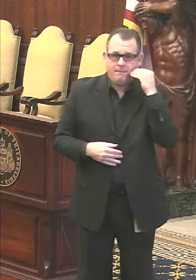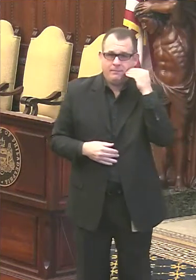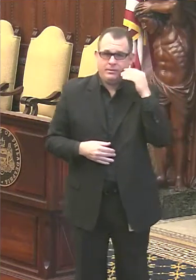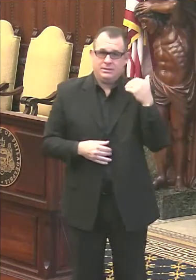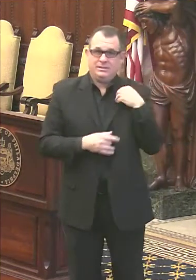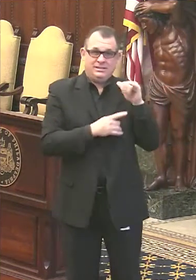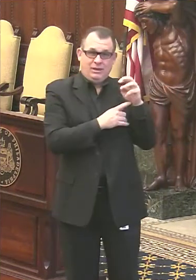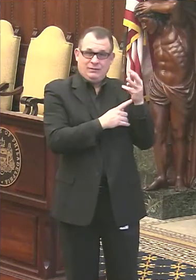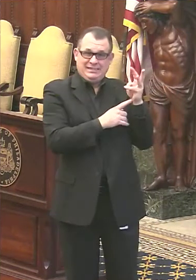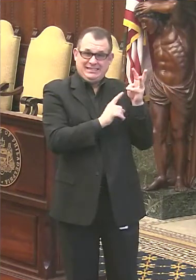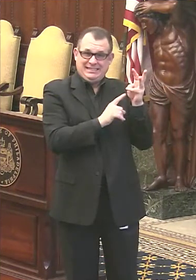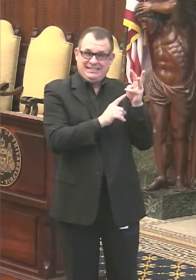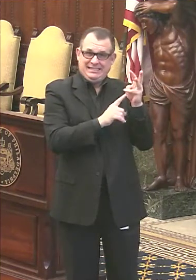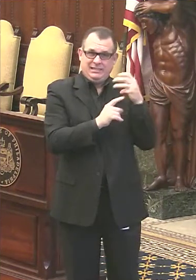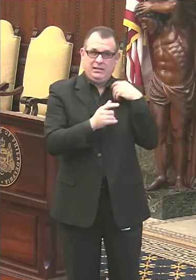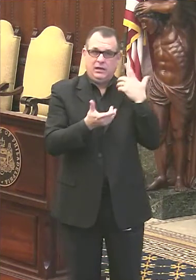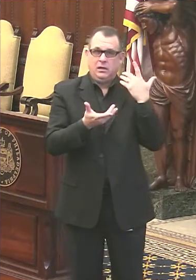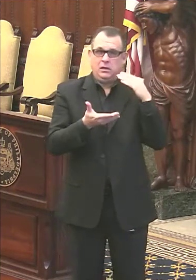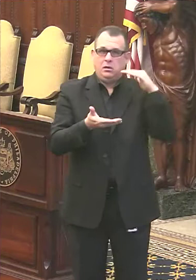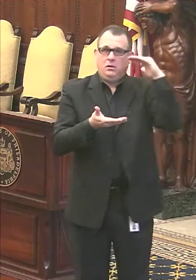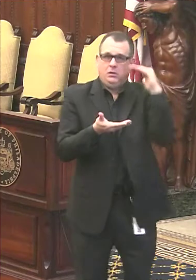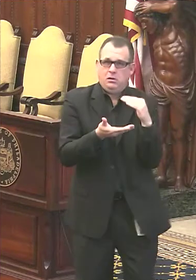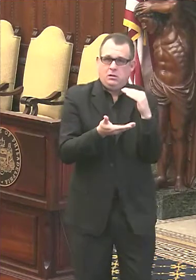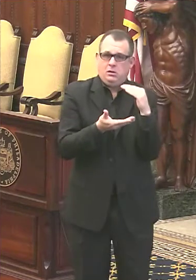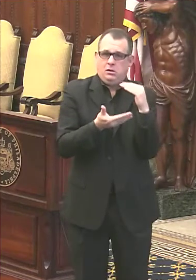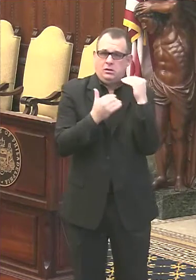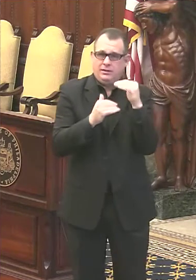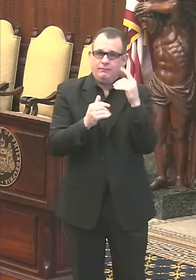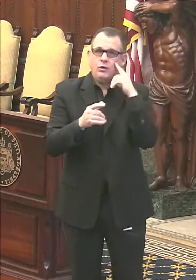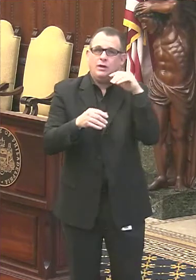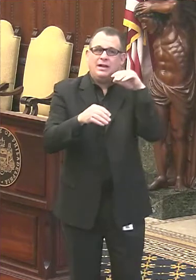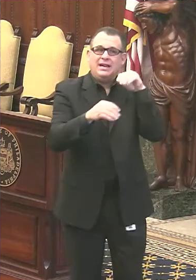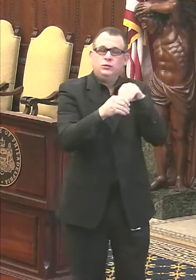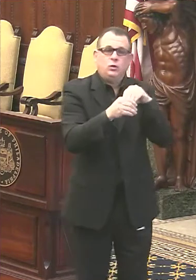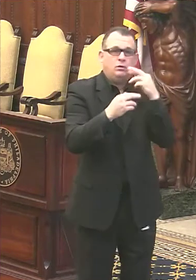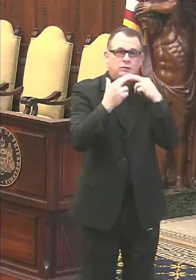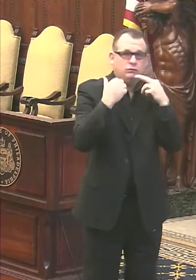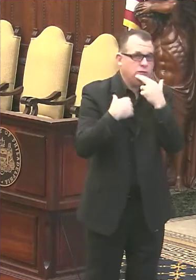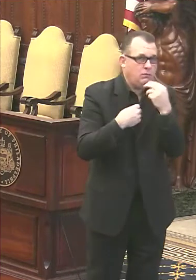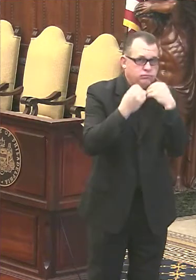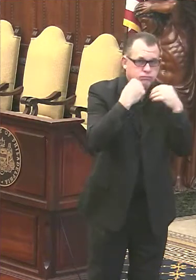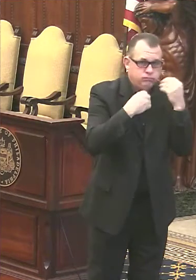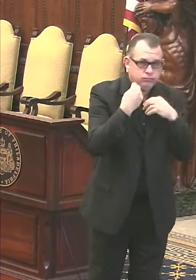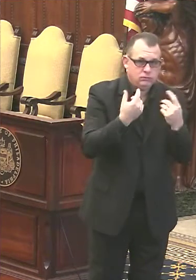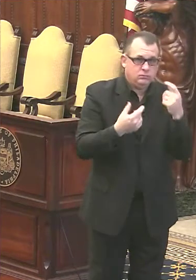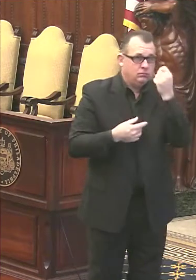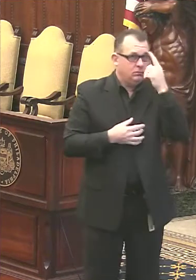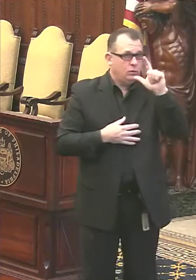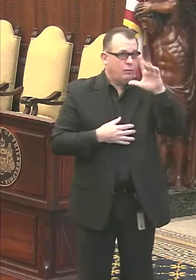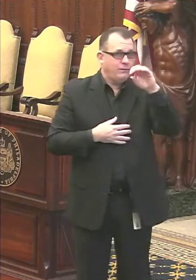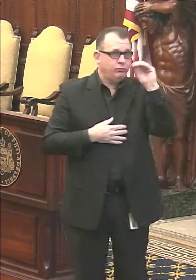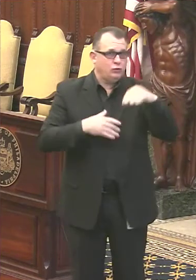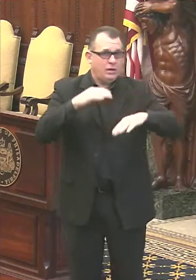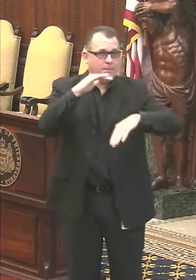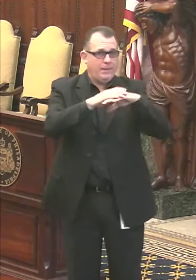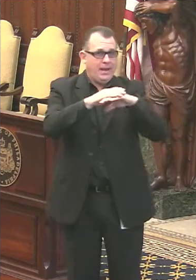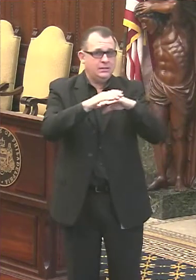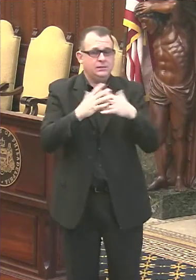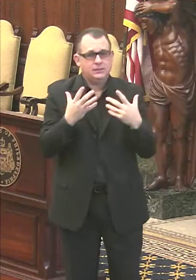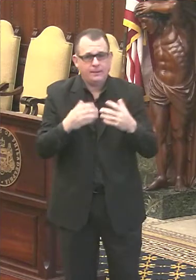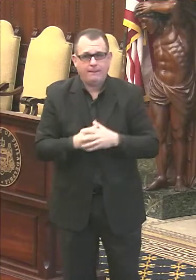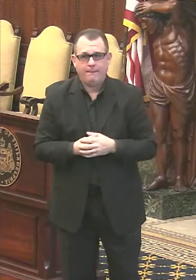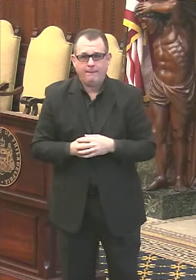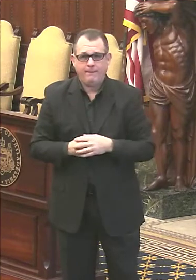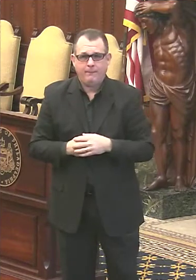on those restrictions. And as you know, we allowed indoor dining to start at restaurants, with seating at 25% of their approved capacity. At